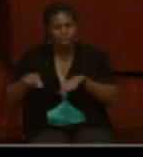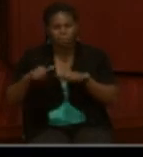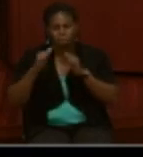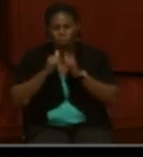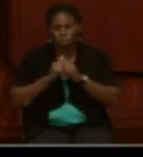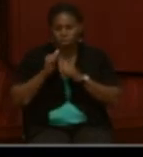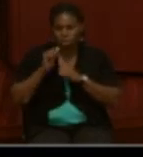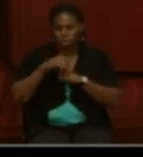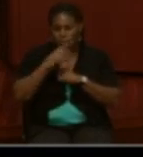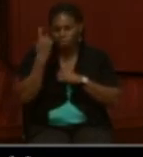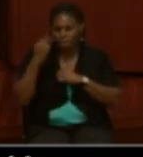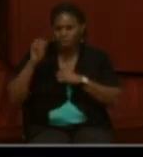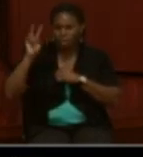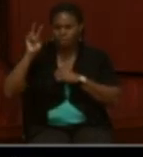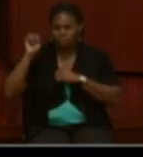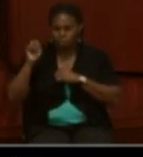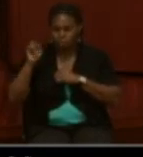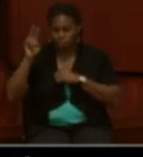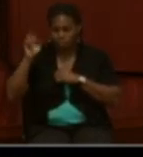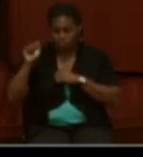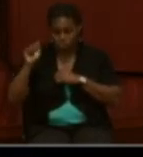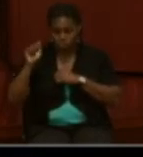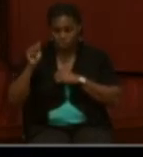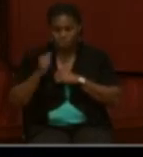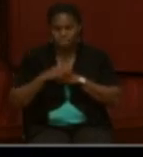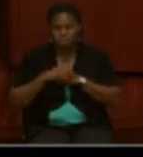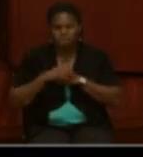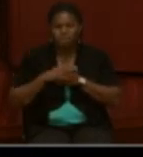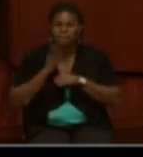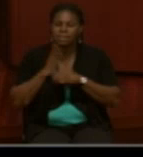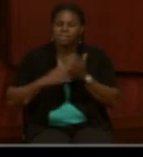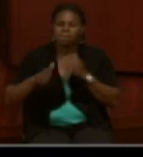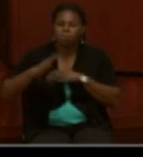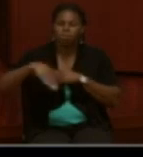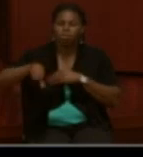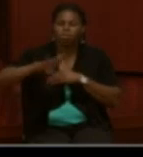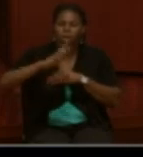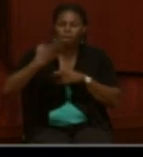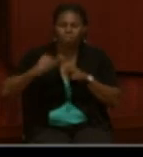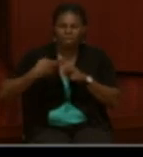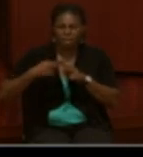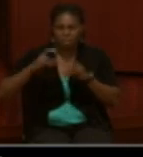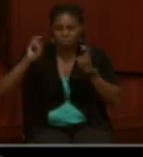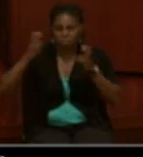veterans and their next of kin and some of it revolving around the name issue.